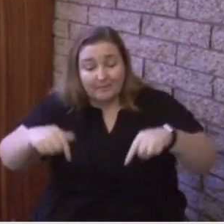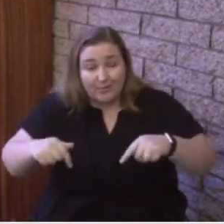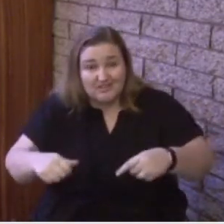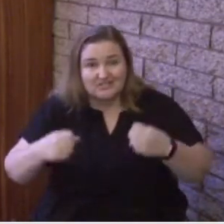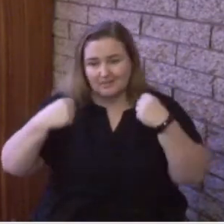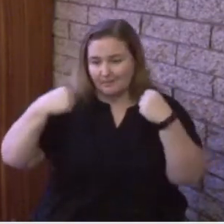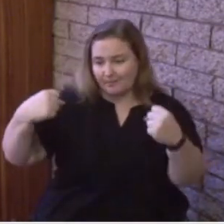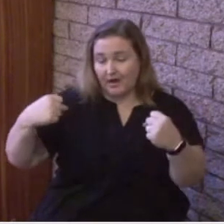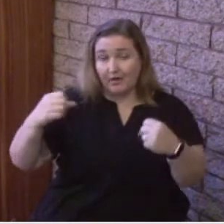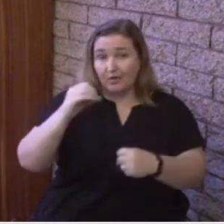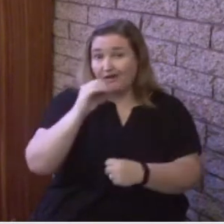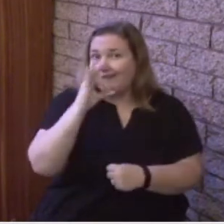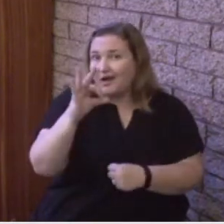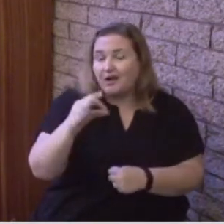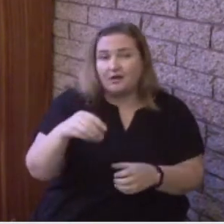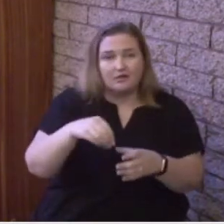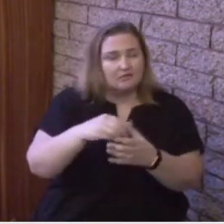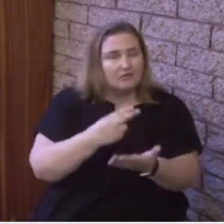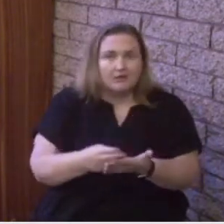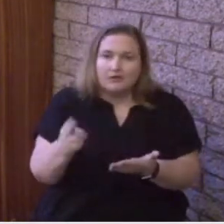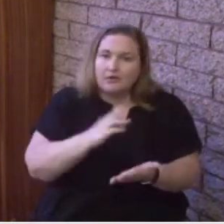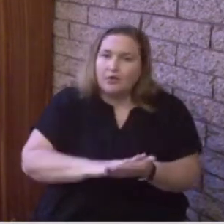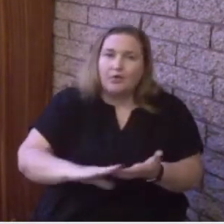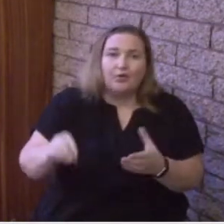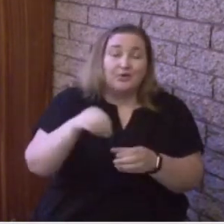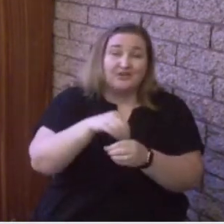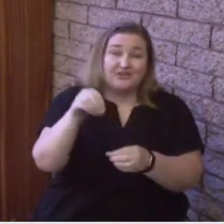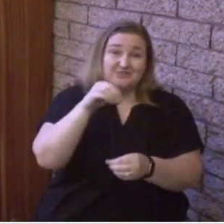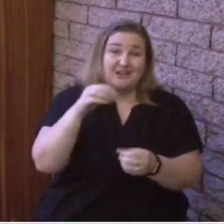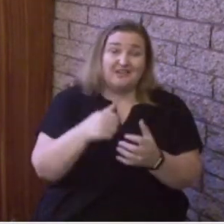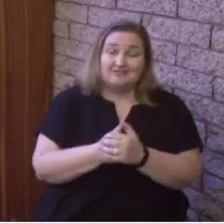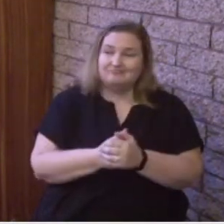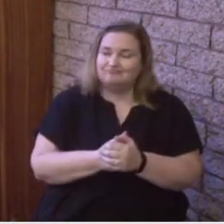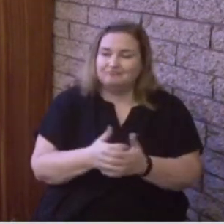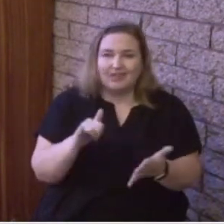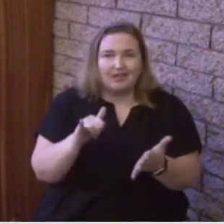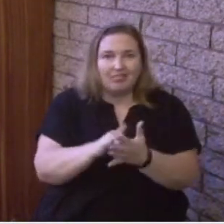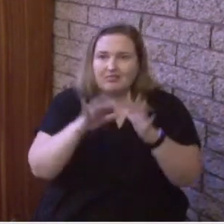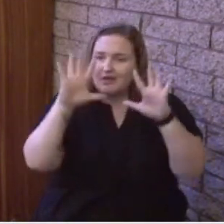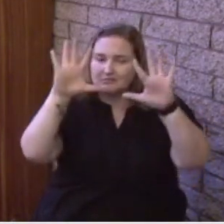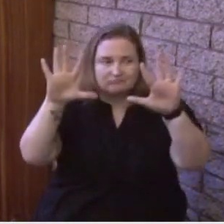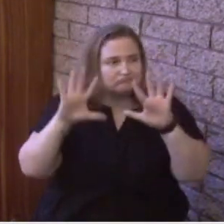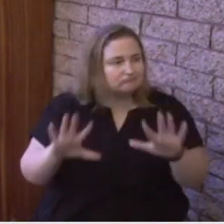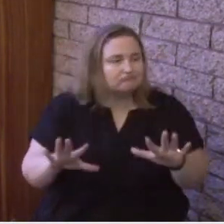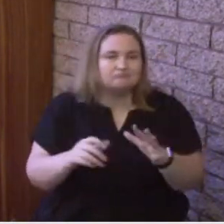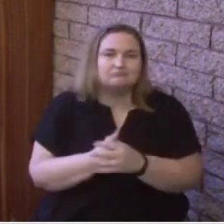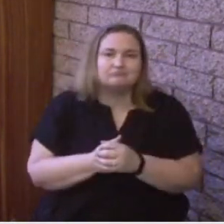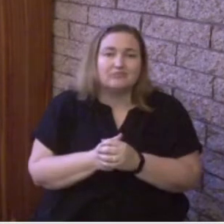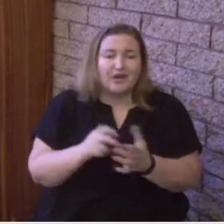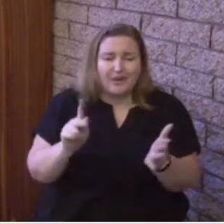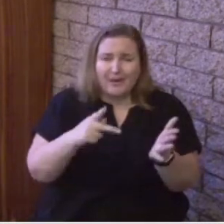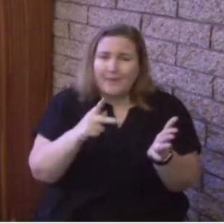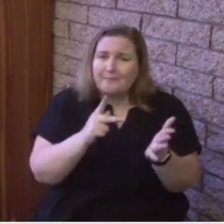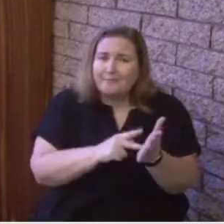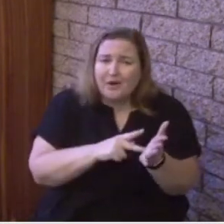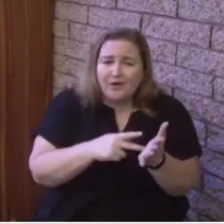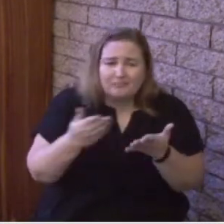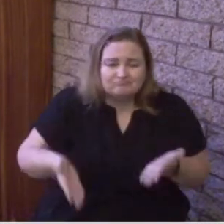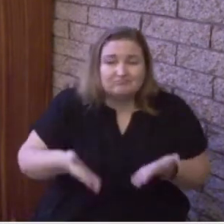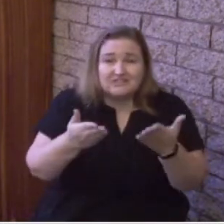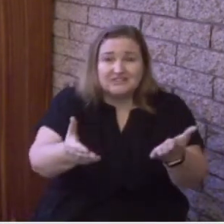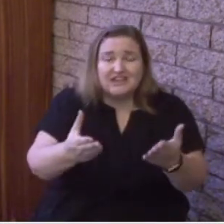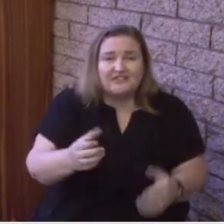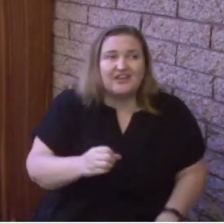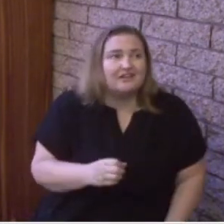To me, that is an amazing revelation. Paul is identifying or giving credit where credit is due.